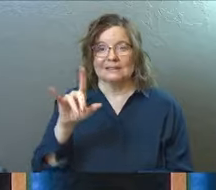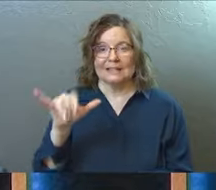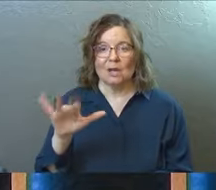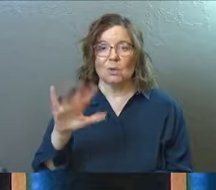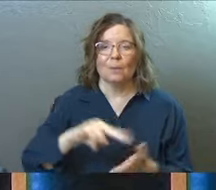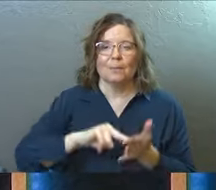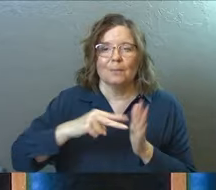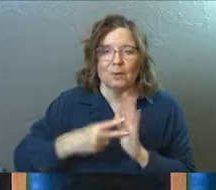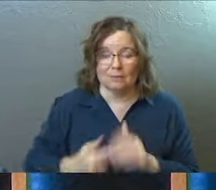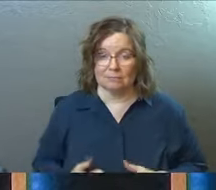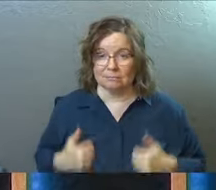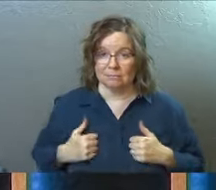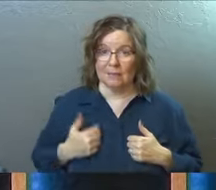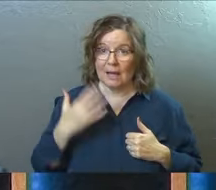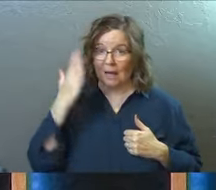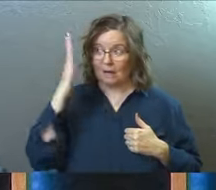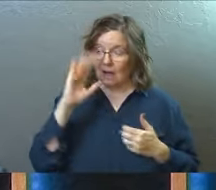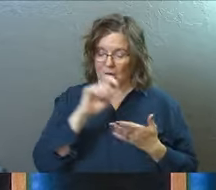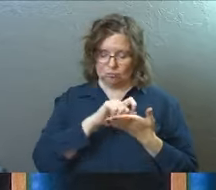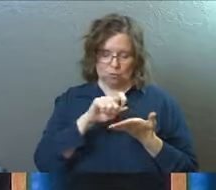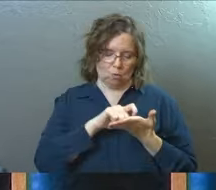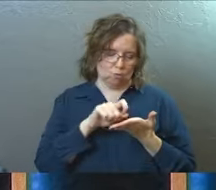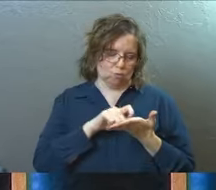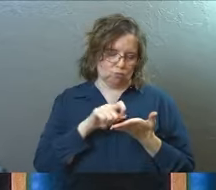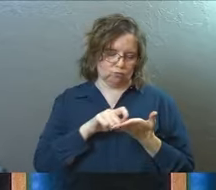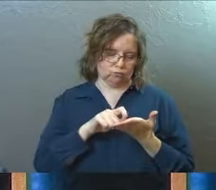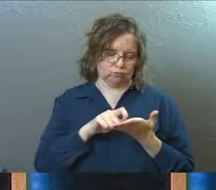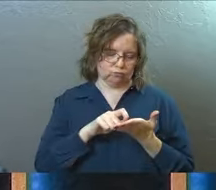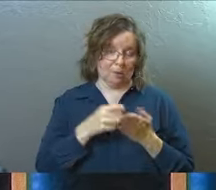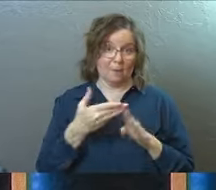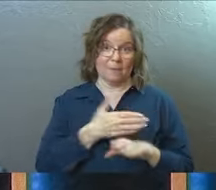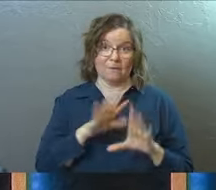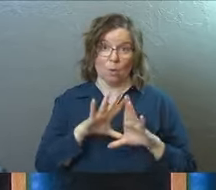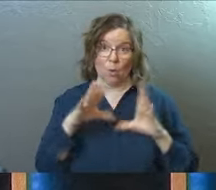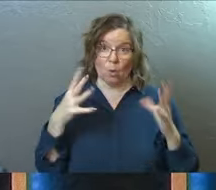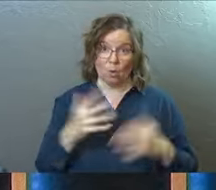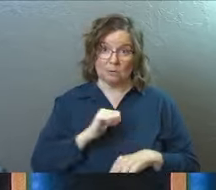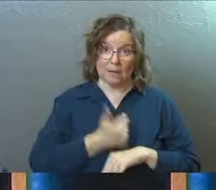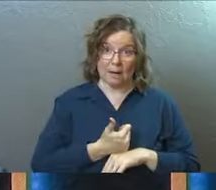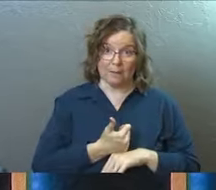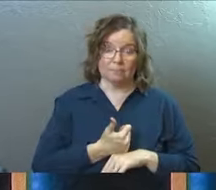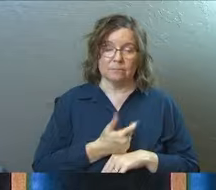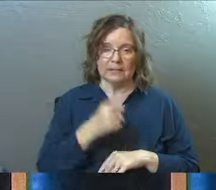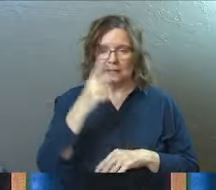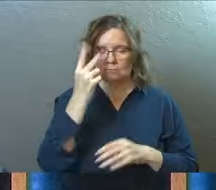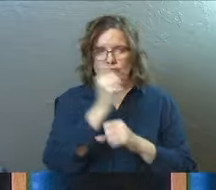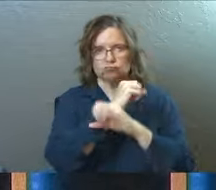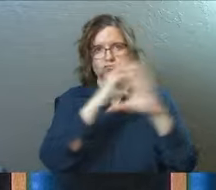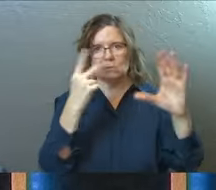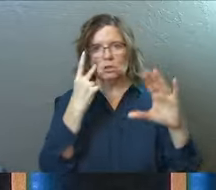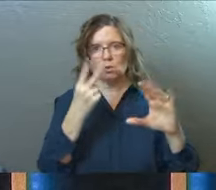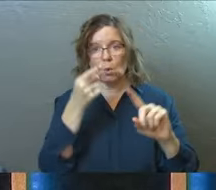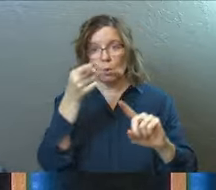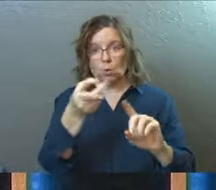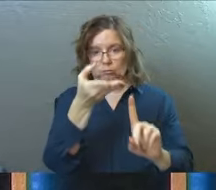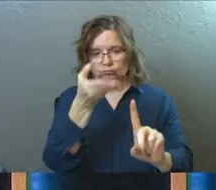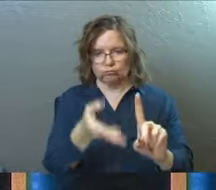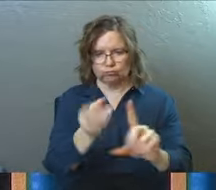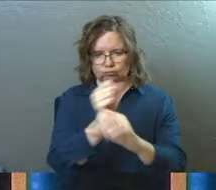purpose in this life. And God wrote it all out before the world began. What you uniquely as an individual were supposed to do.